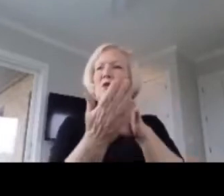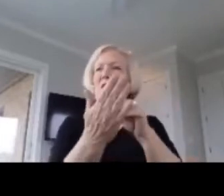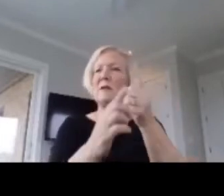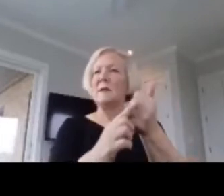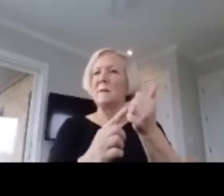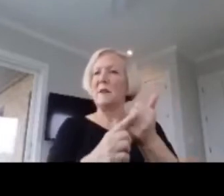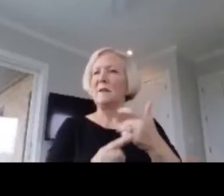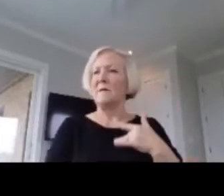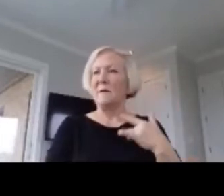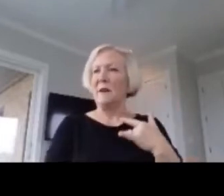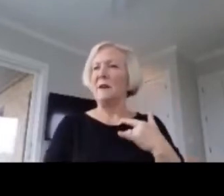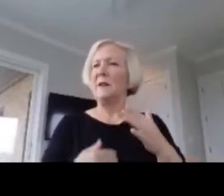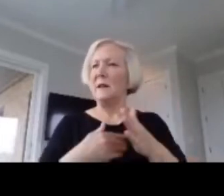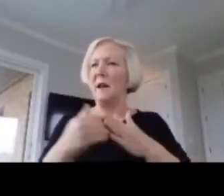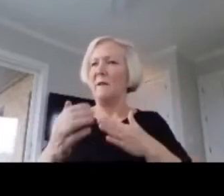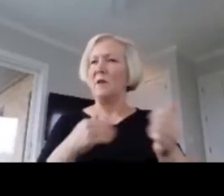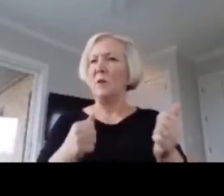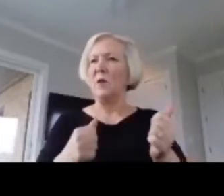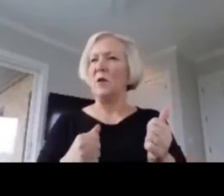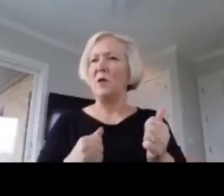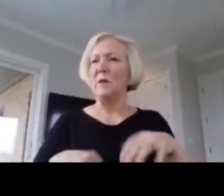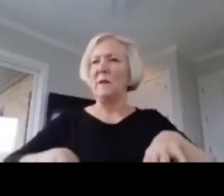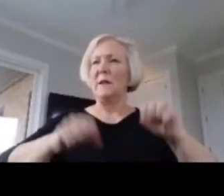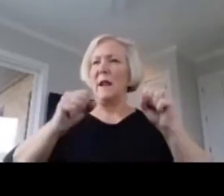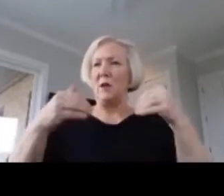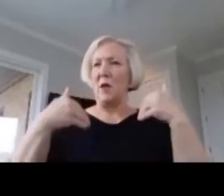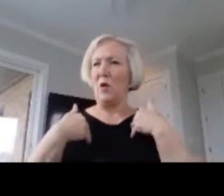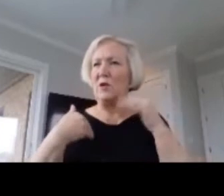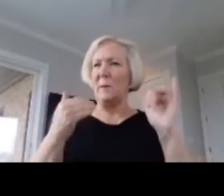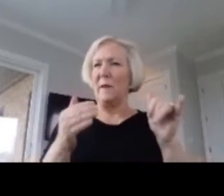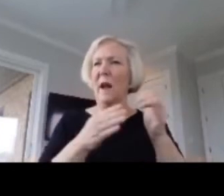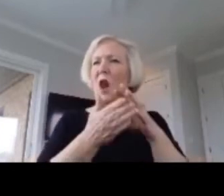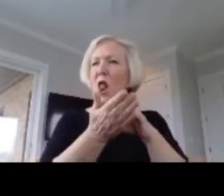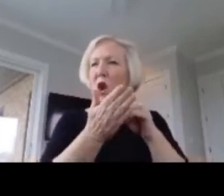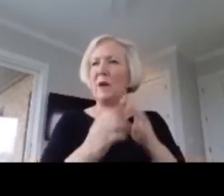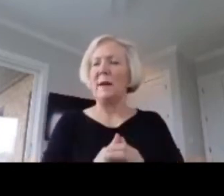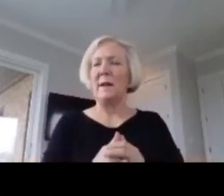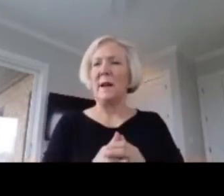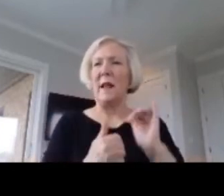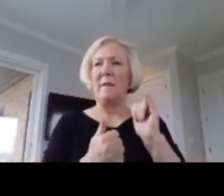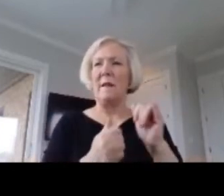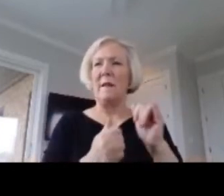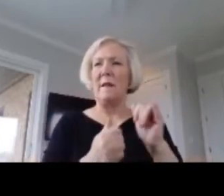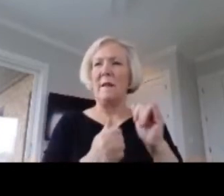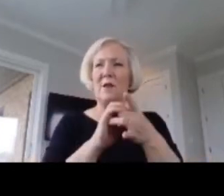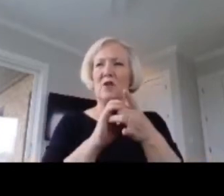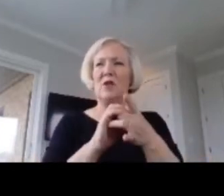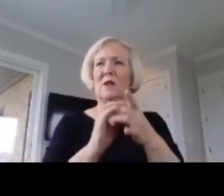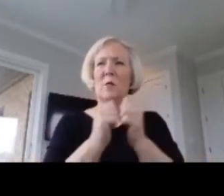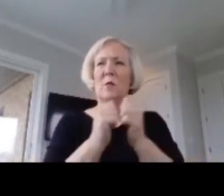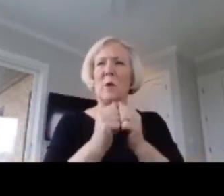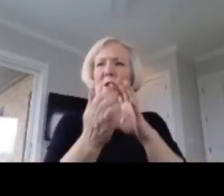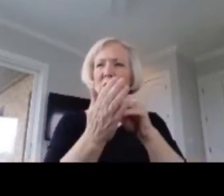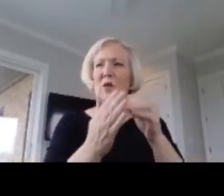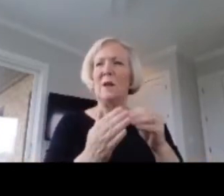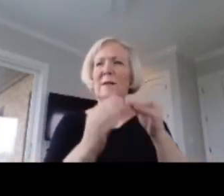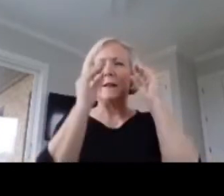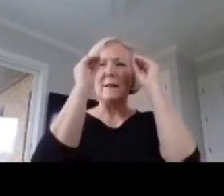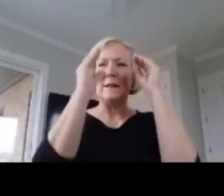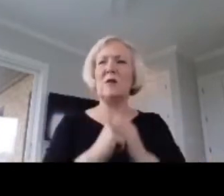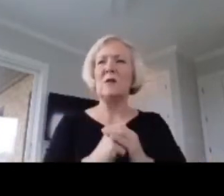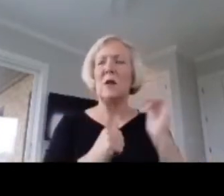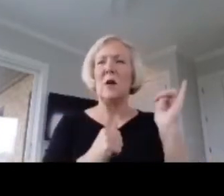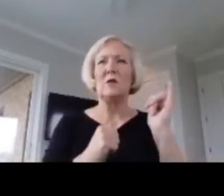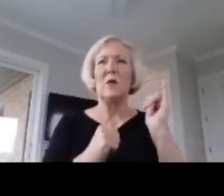ownership of their learning. These relationships built between students and teachers also carries outside